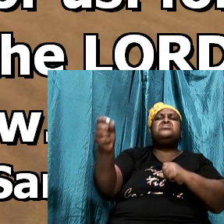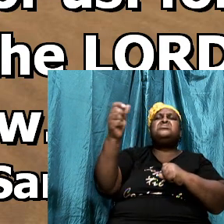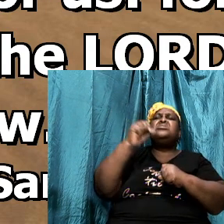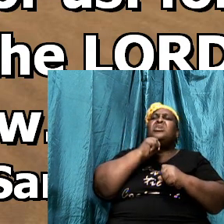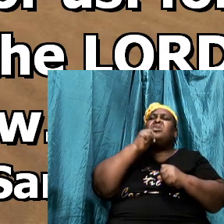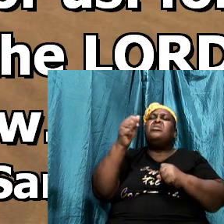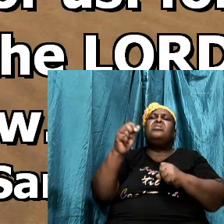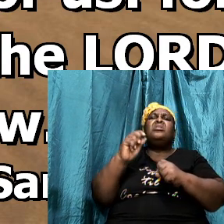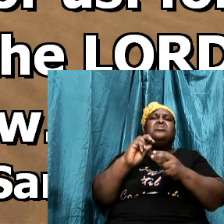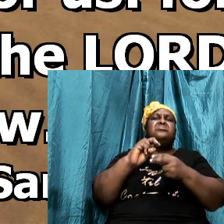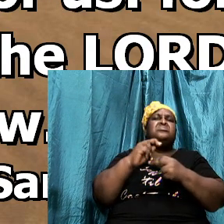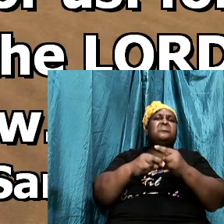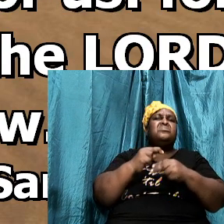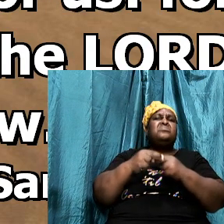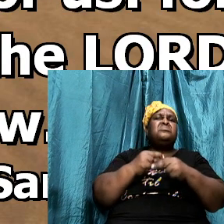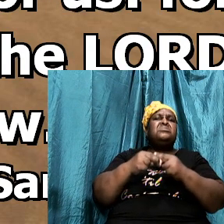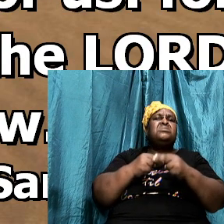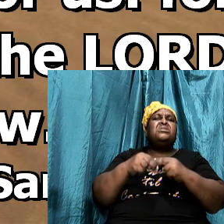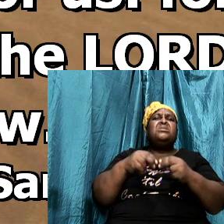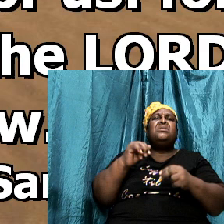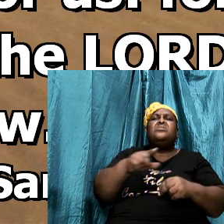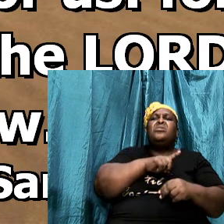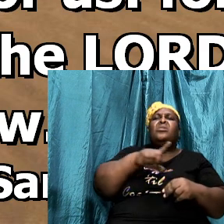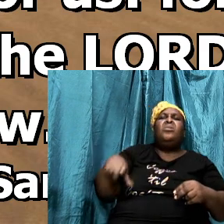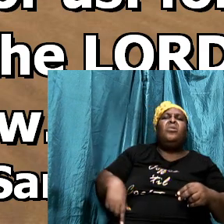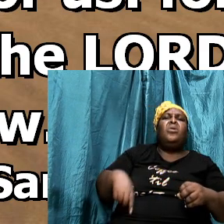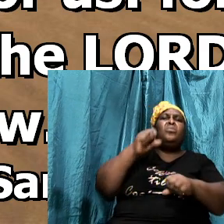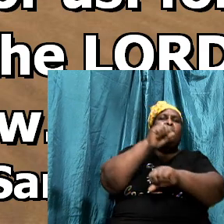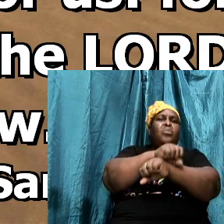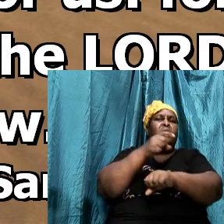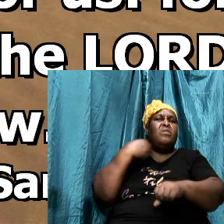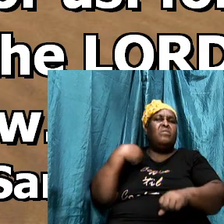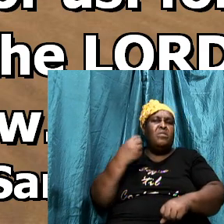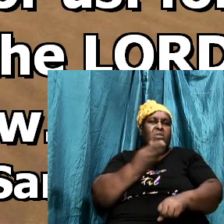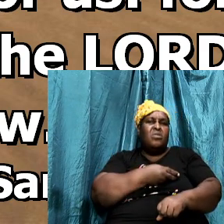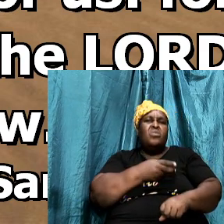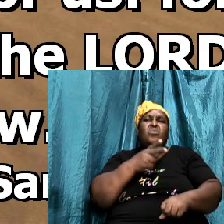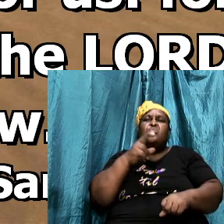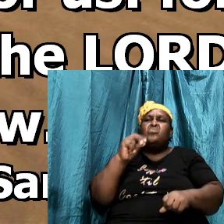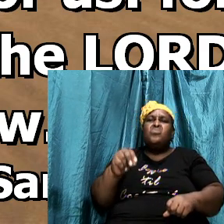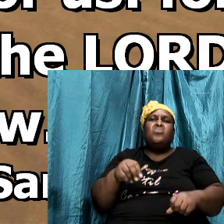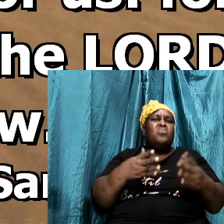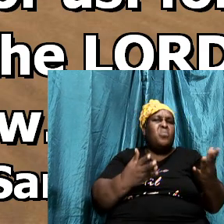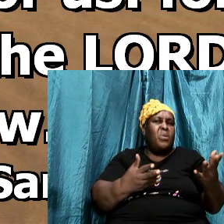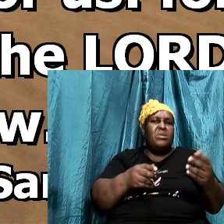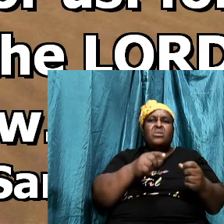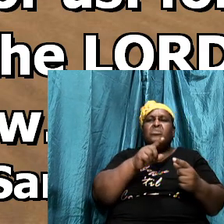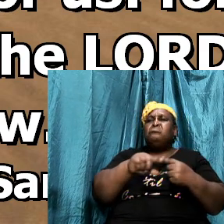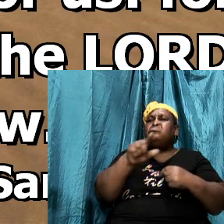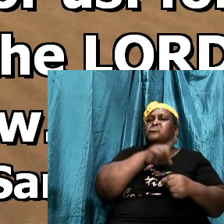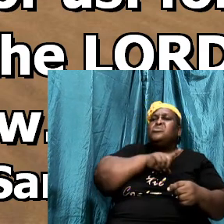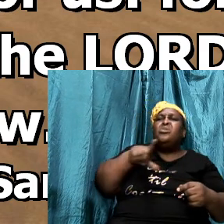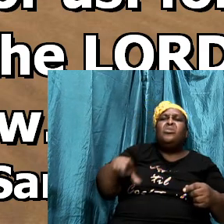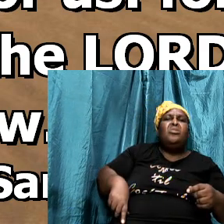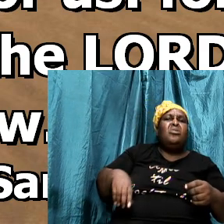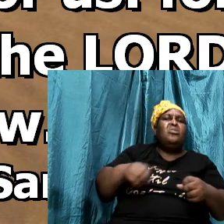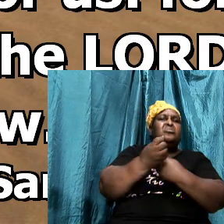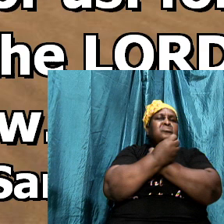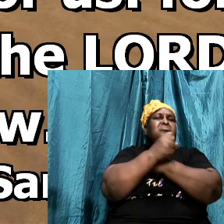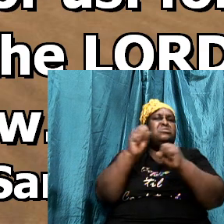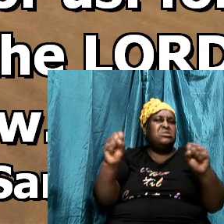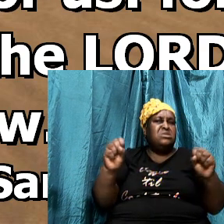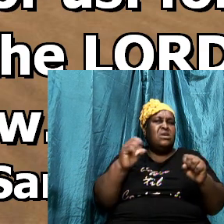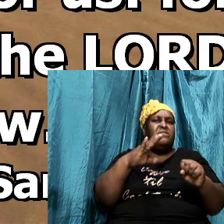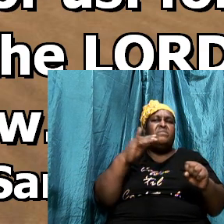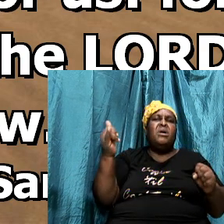Lord will work for us. For there is no restraint to the Lord to save by many or